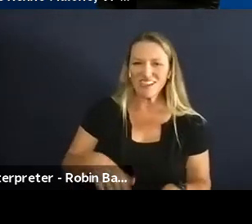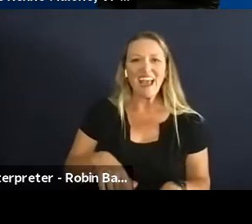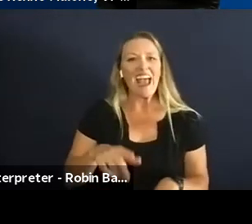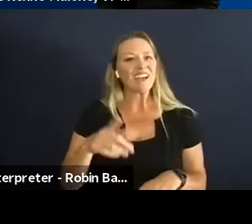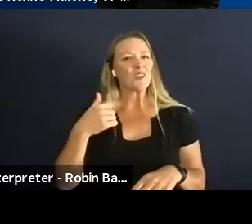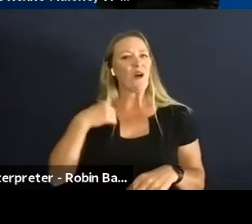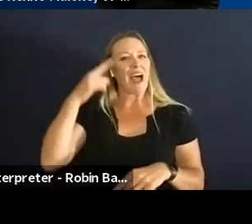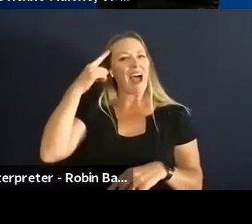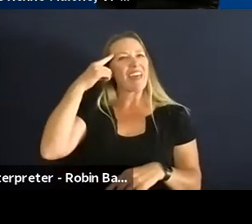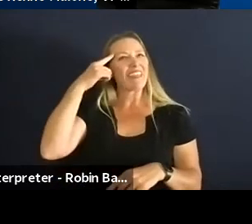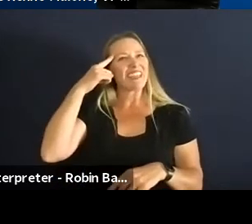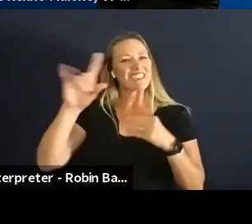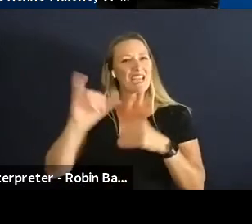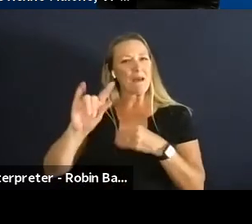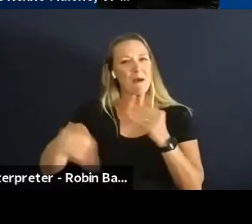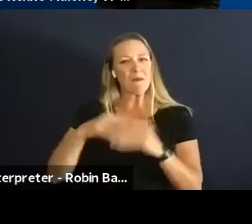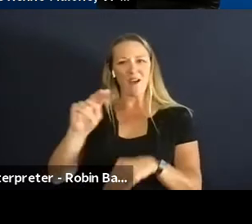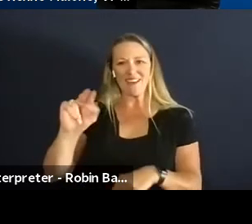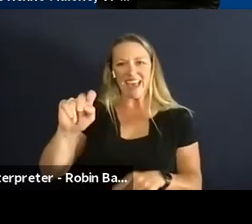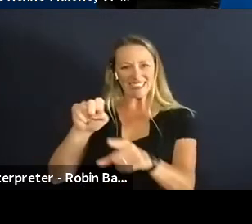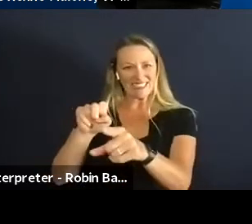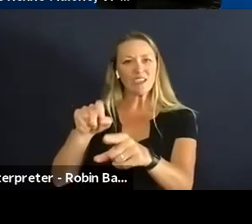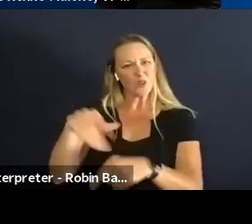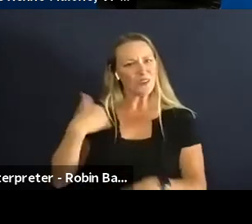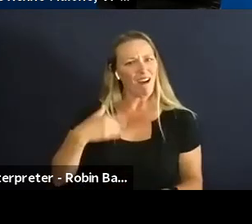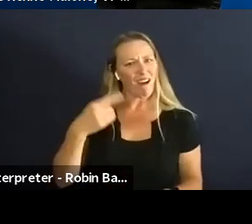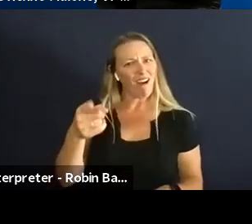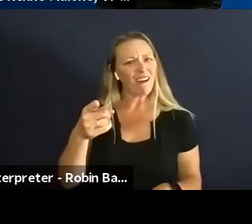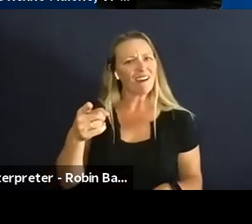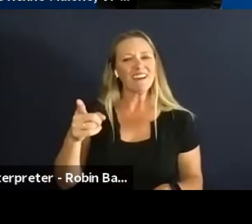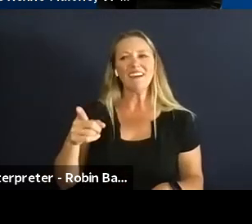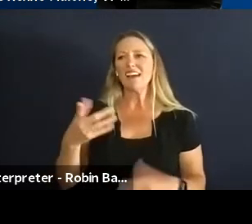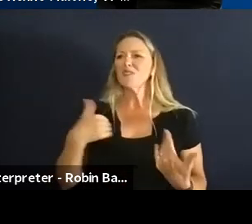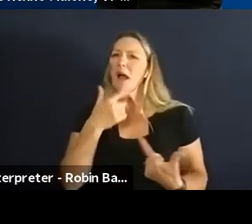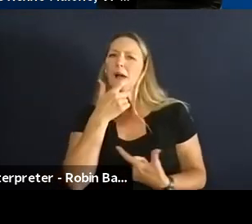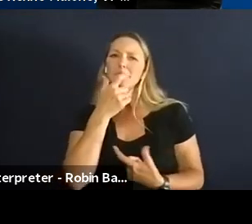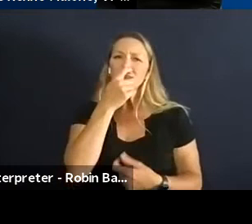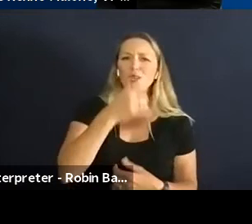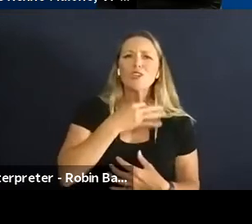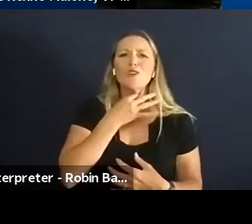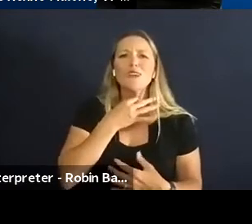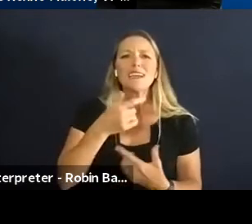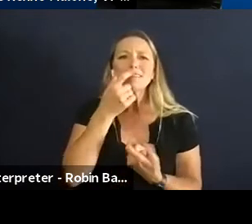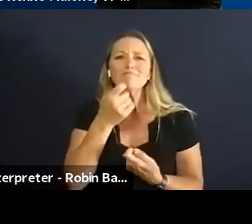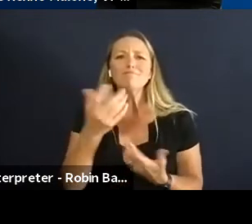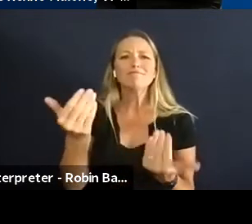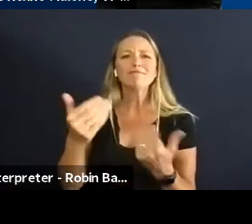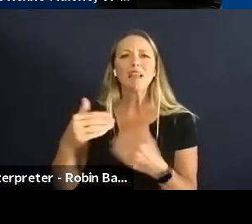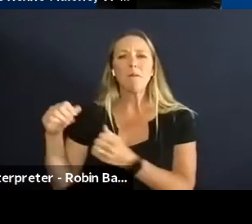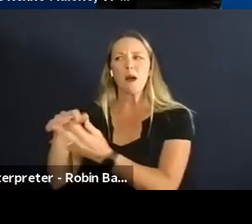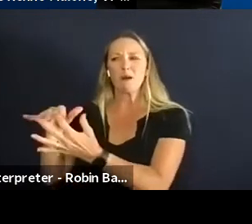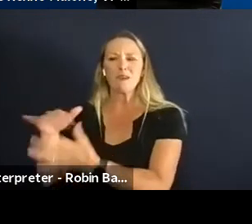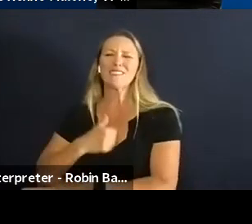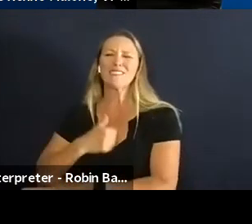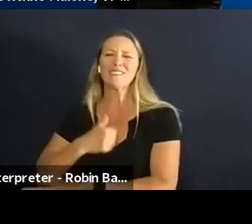you know you shared with us and um you know I'm kind of interested in in hearing like when you were growing up did sorry that's awkward